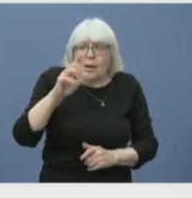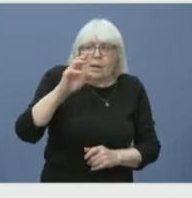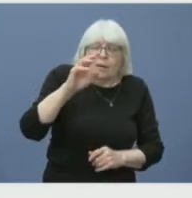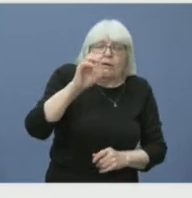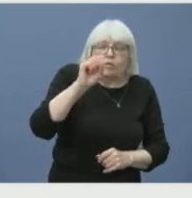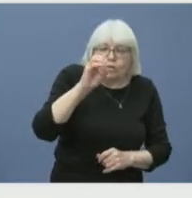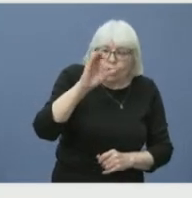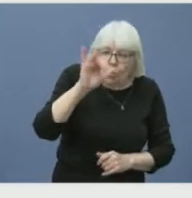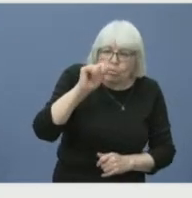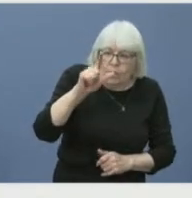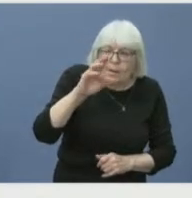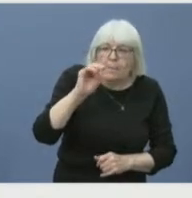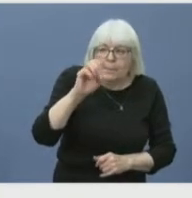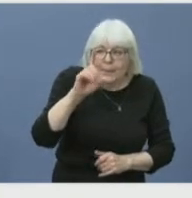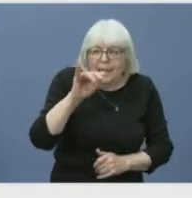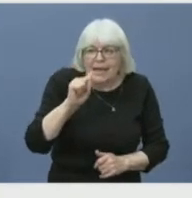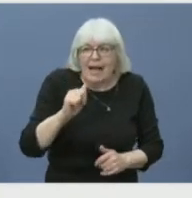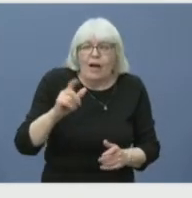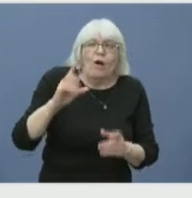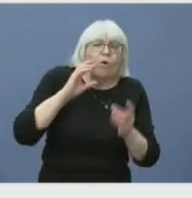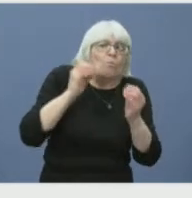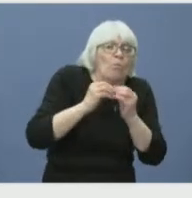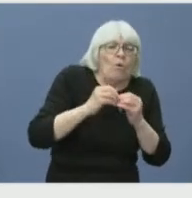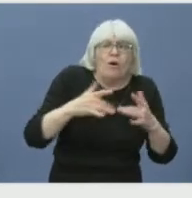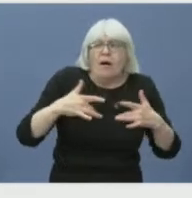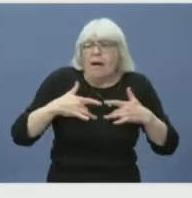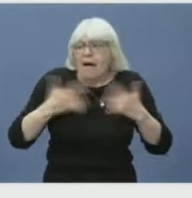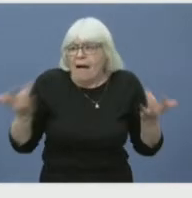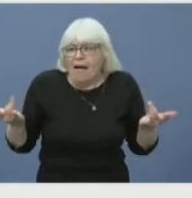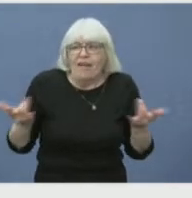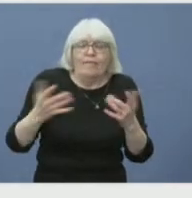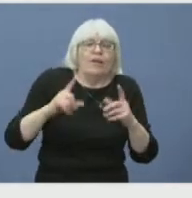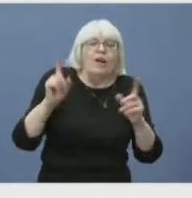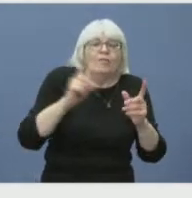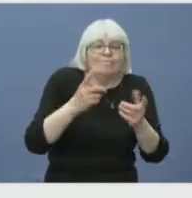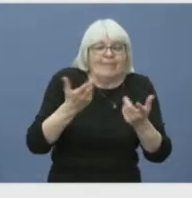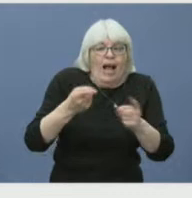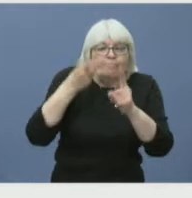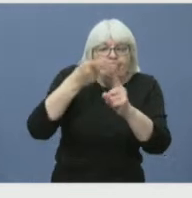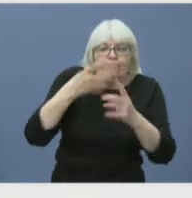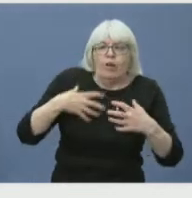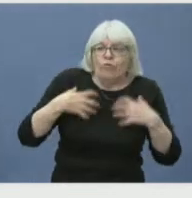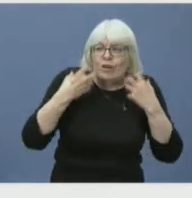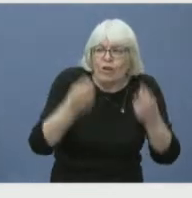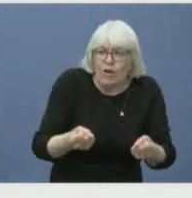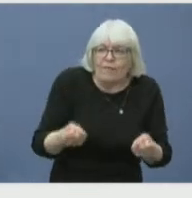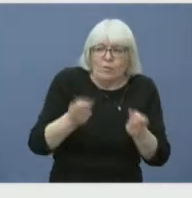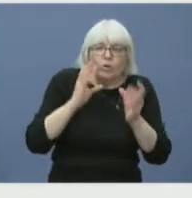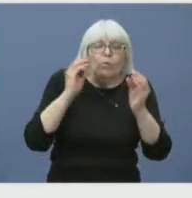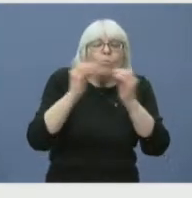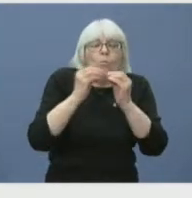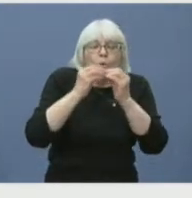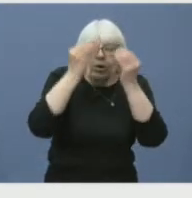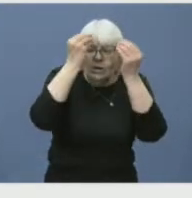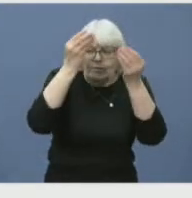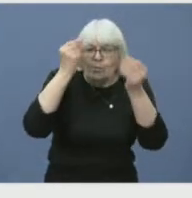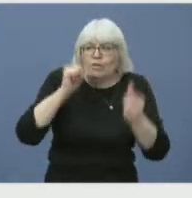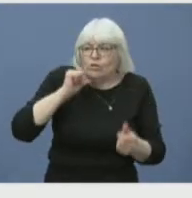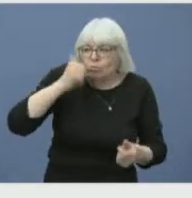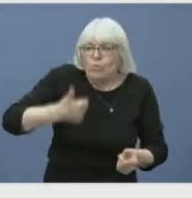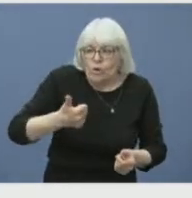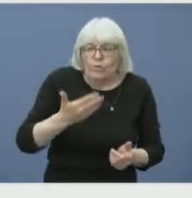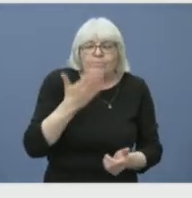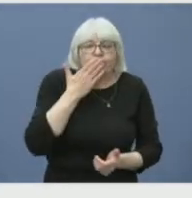recovery efforts. And we'll have more information on that tomorrow. Thank you. Great. Thank you for that, Erica. So we'll go into